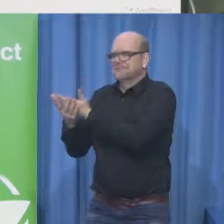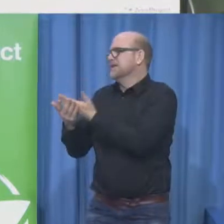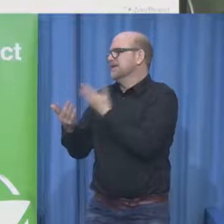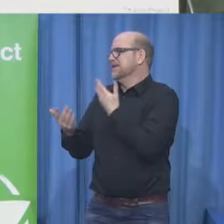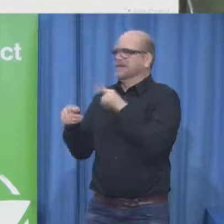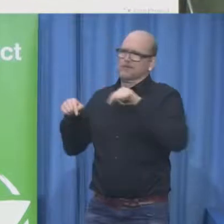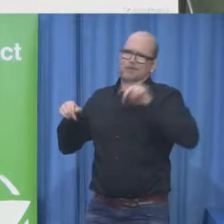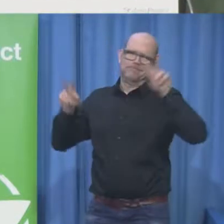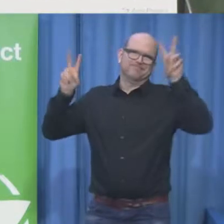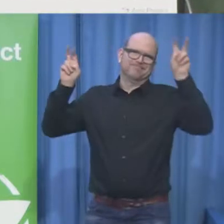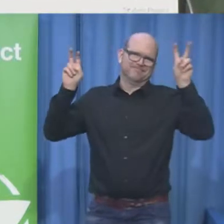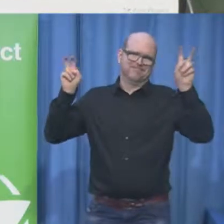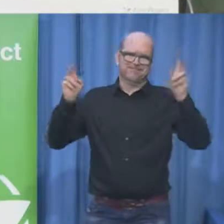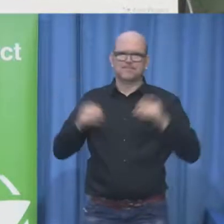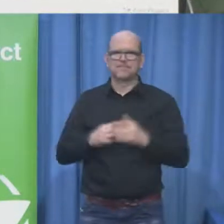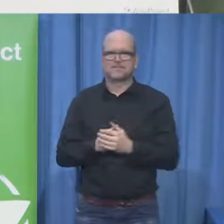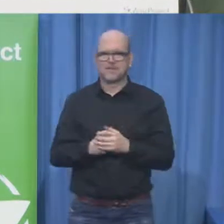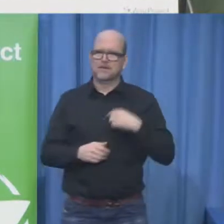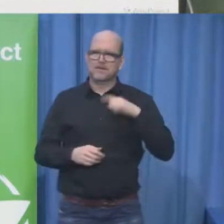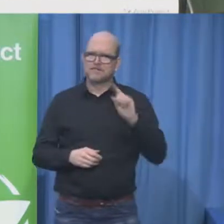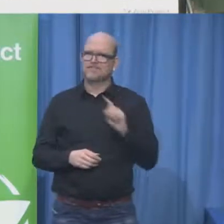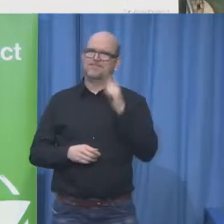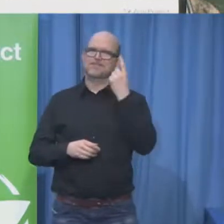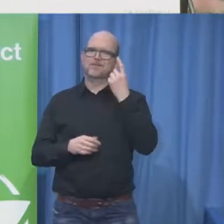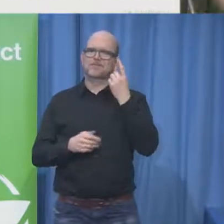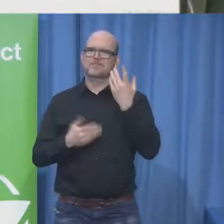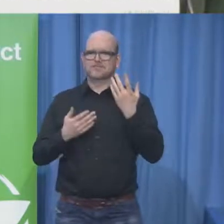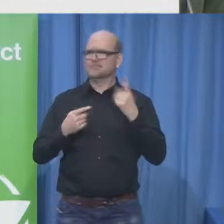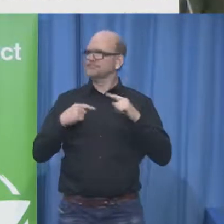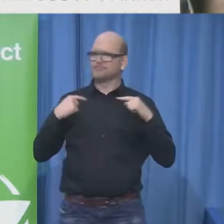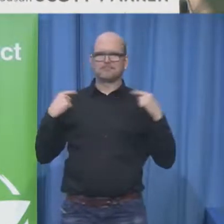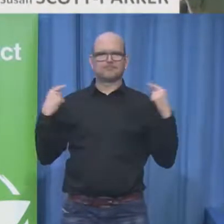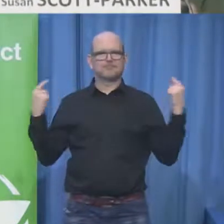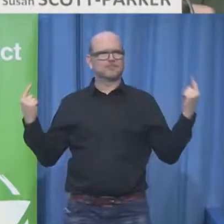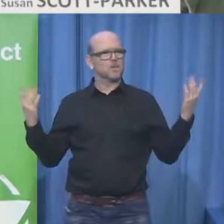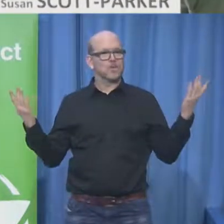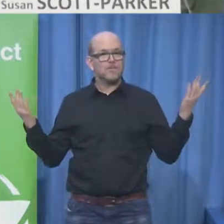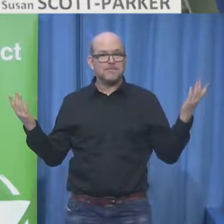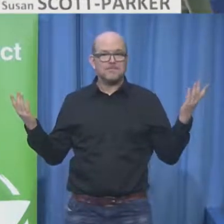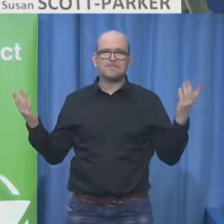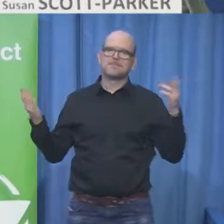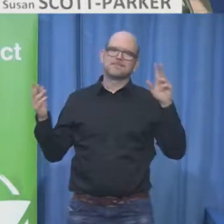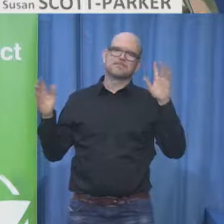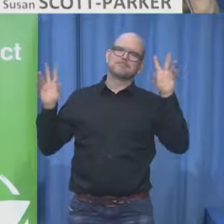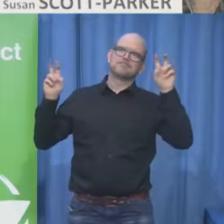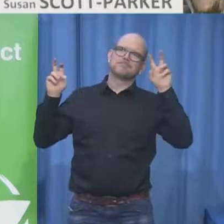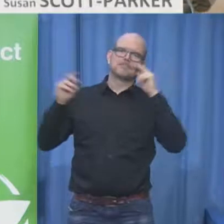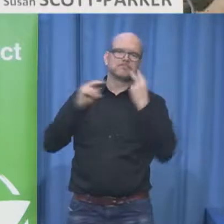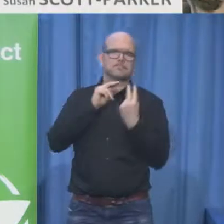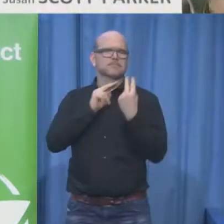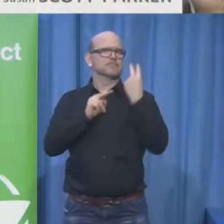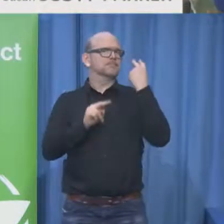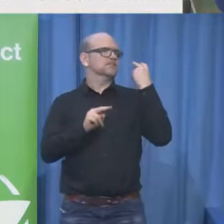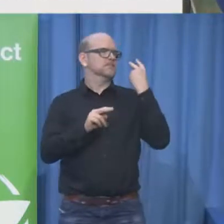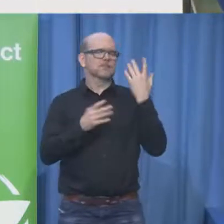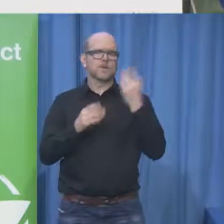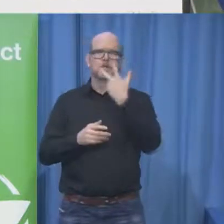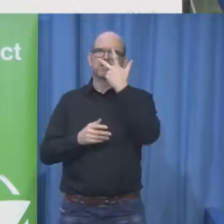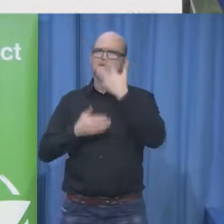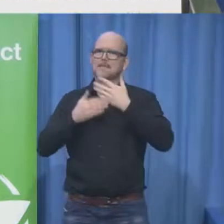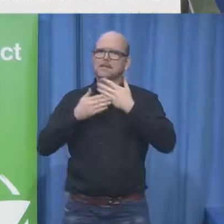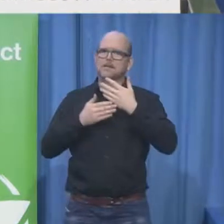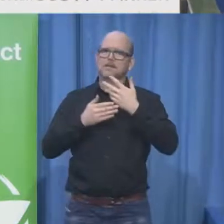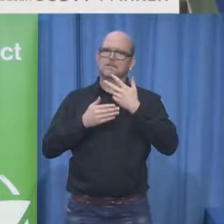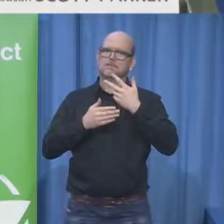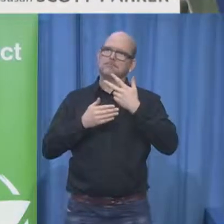though I just like to say we decided that as we've looked back on this incredible conference in various ways we've all been